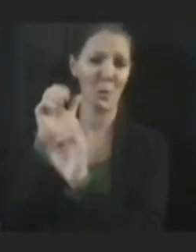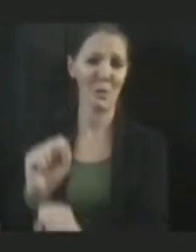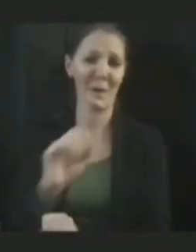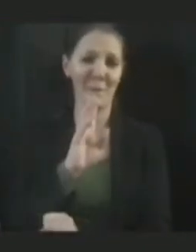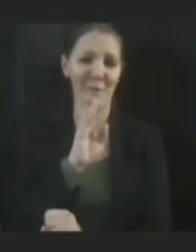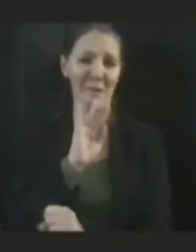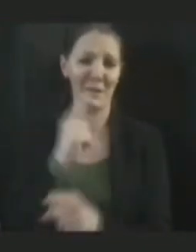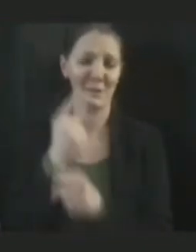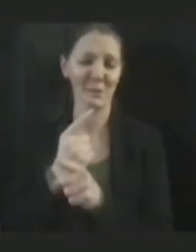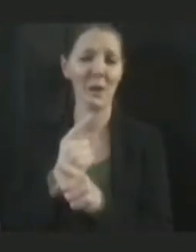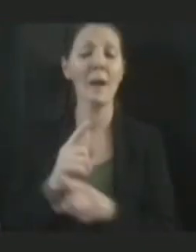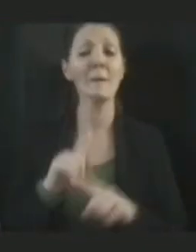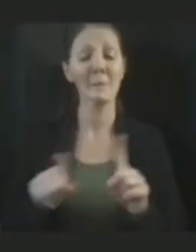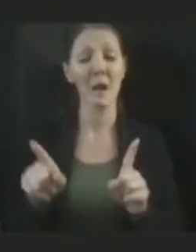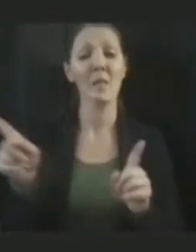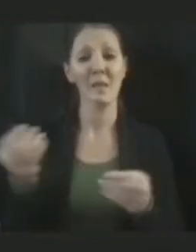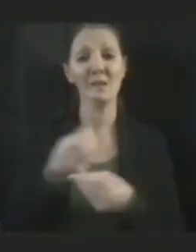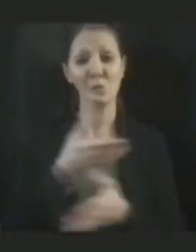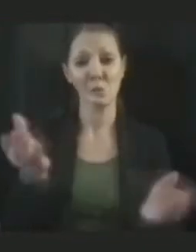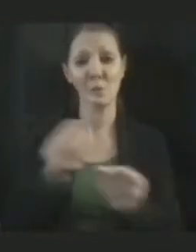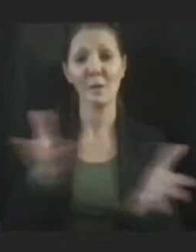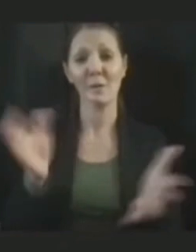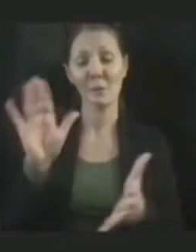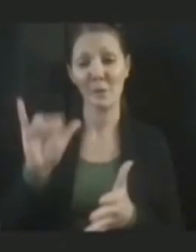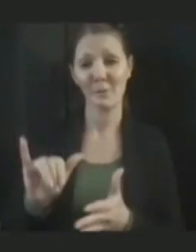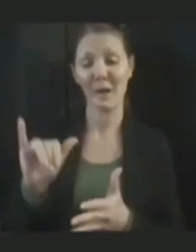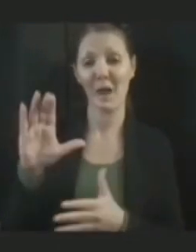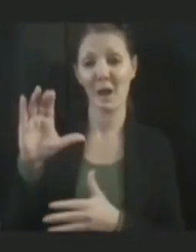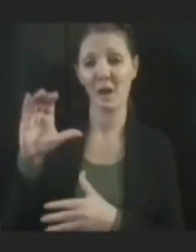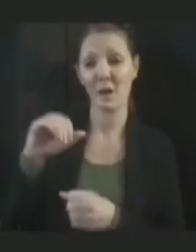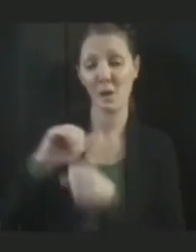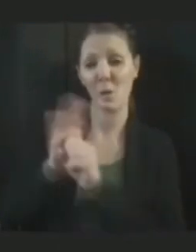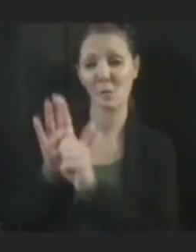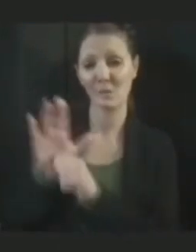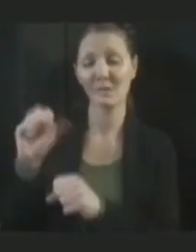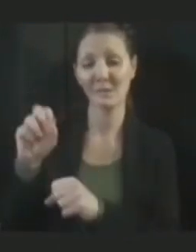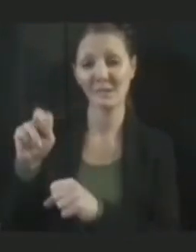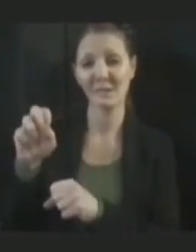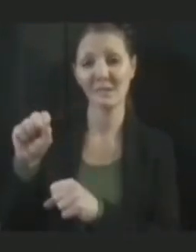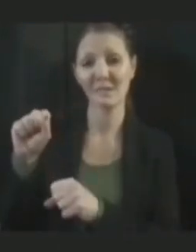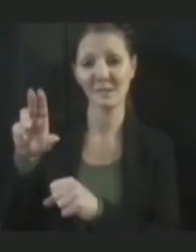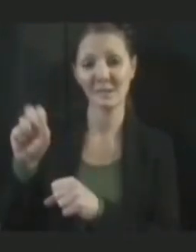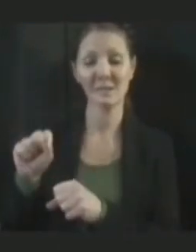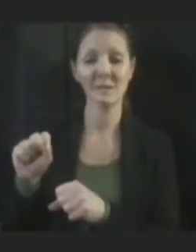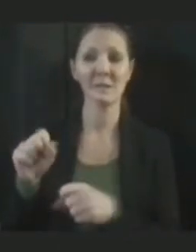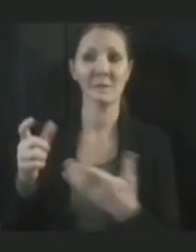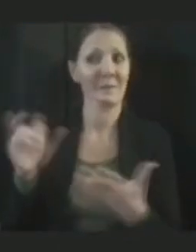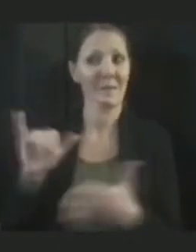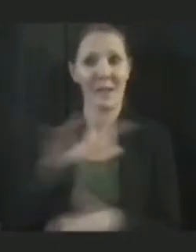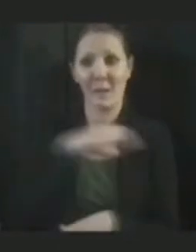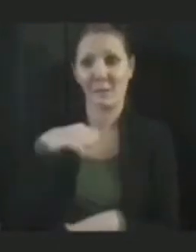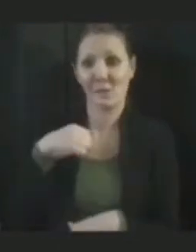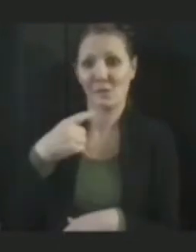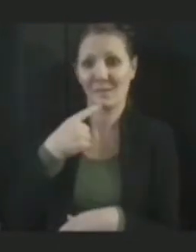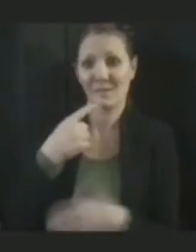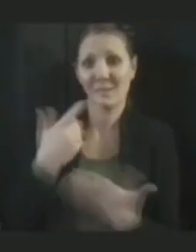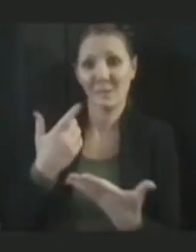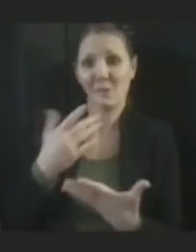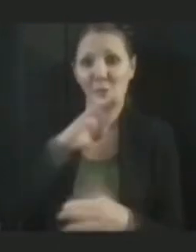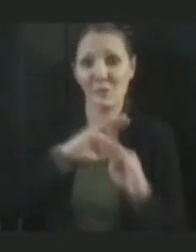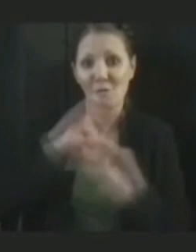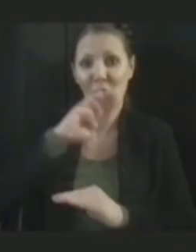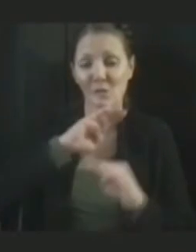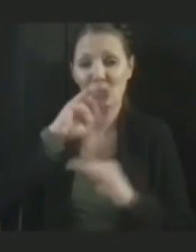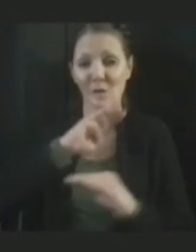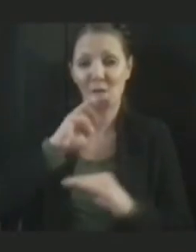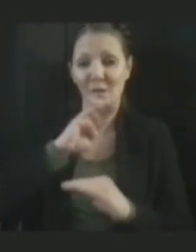It's distributed primarily by COVID census. And exactly as the commissioner said, it is frustrating because it's what